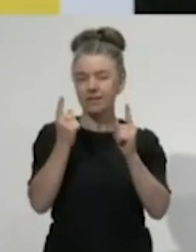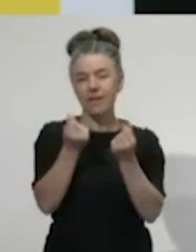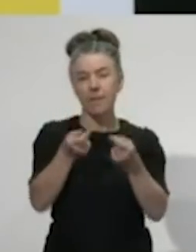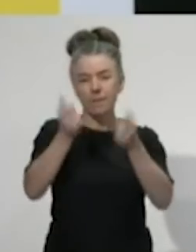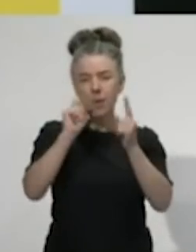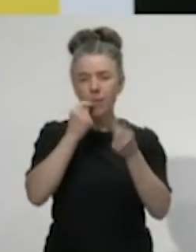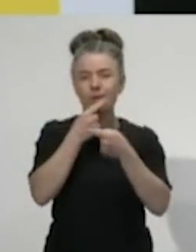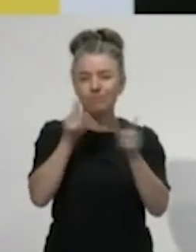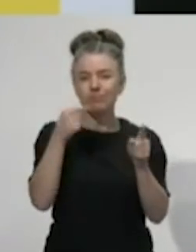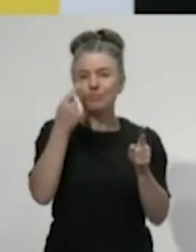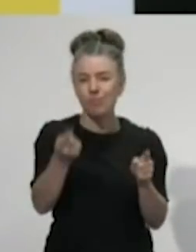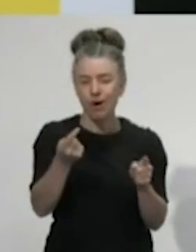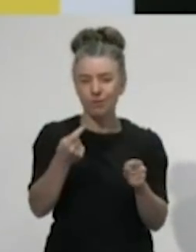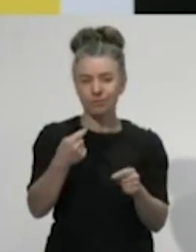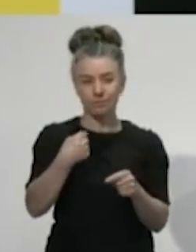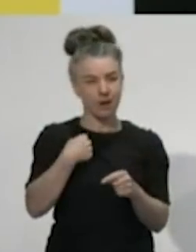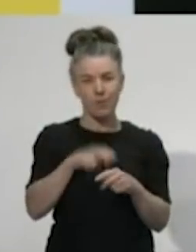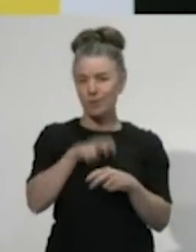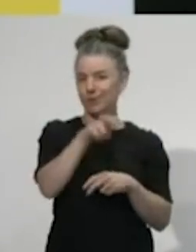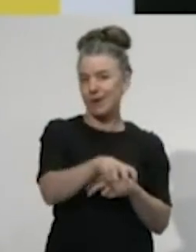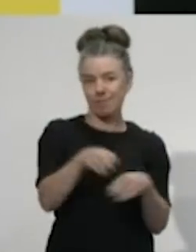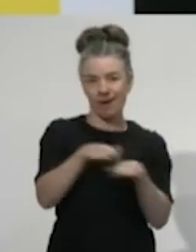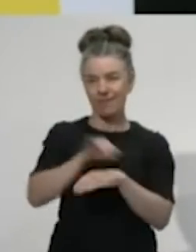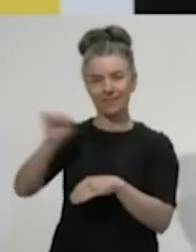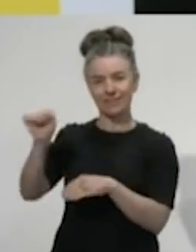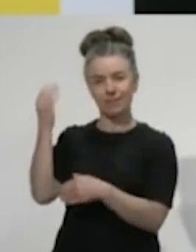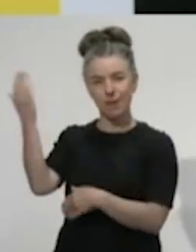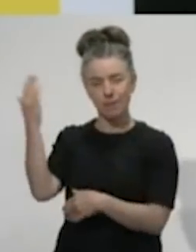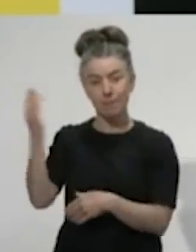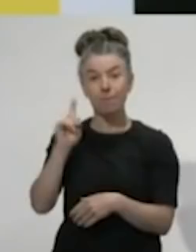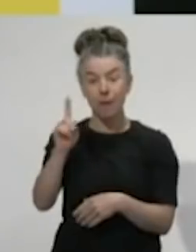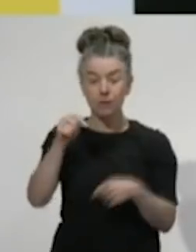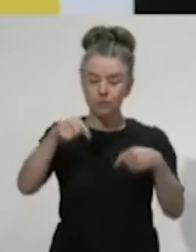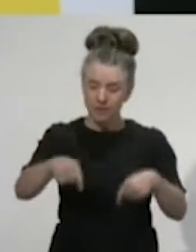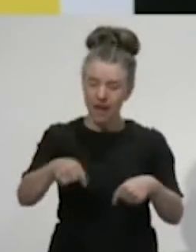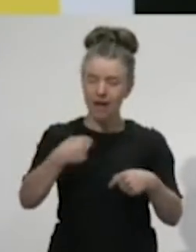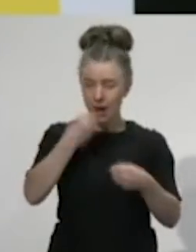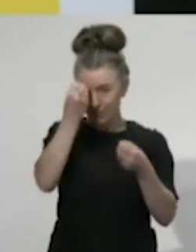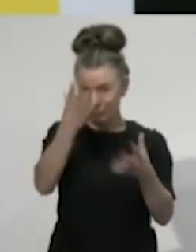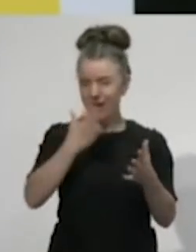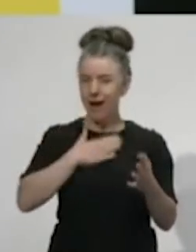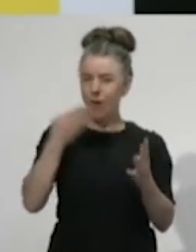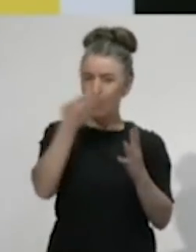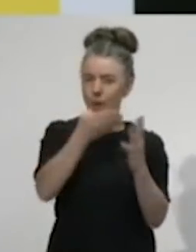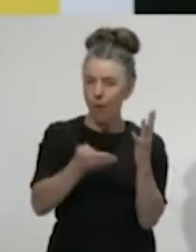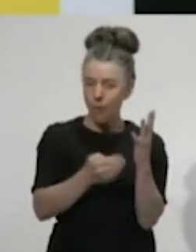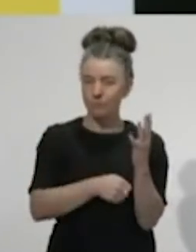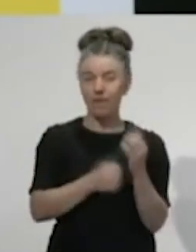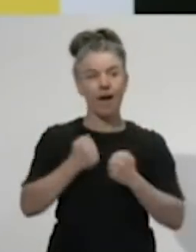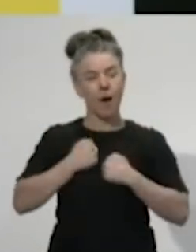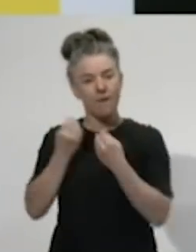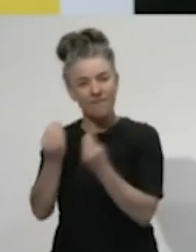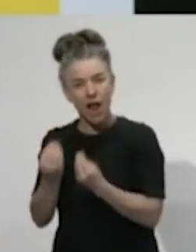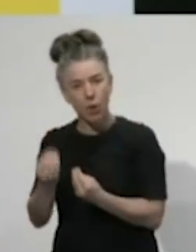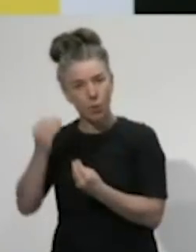tomorrow and I won't pre-empt anything he has to say on that. But today, I can set out what we are trying to achieve in the values that we